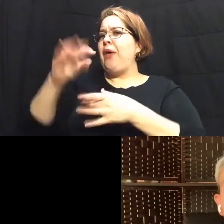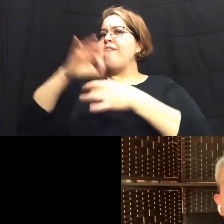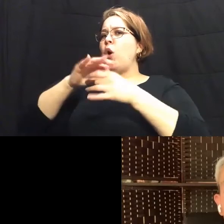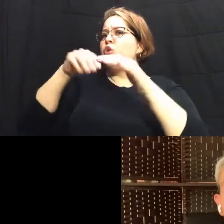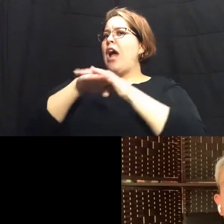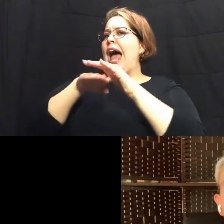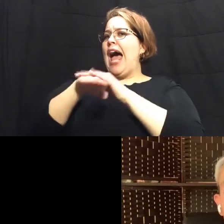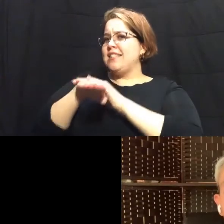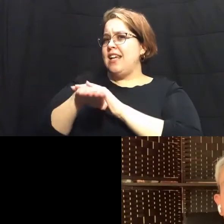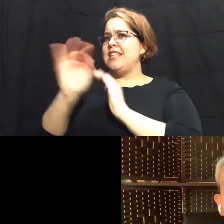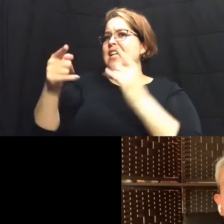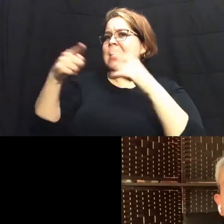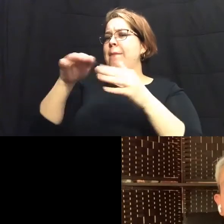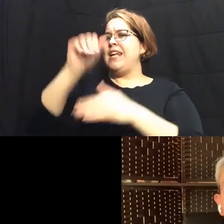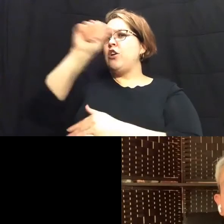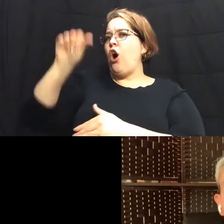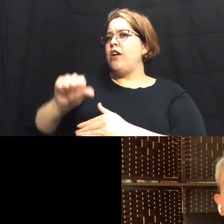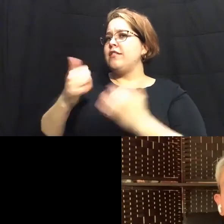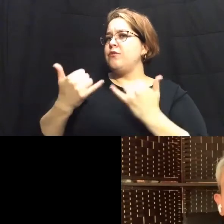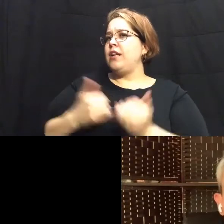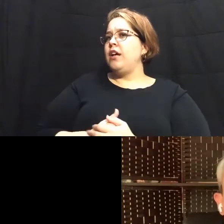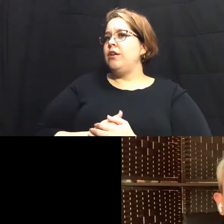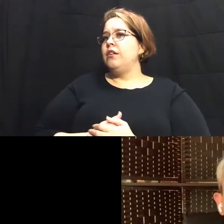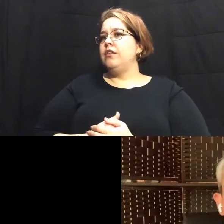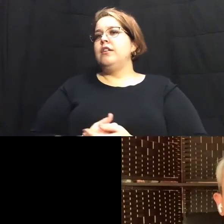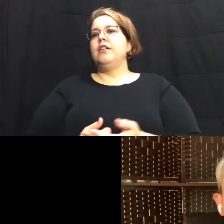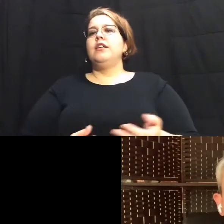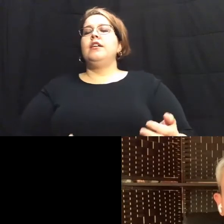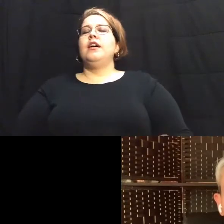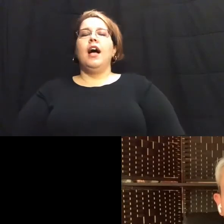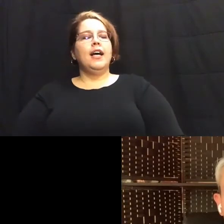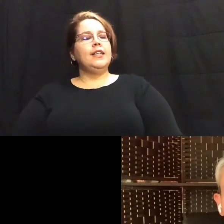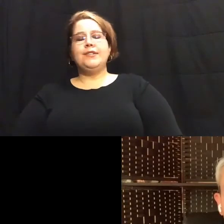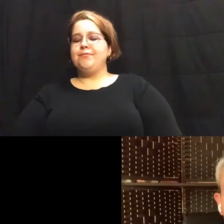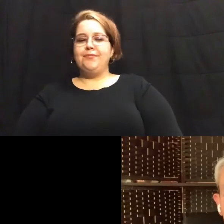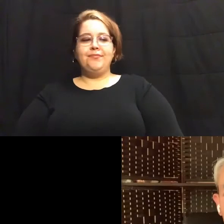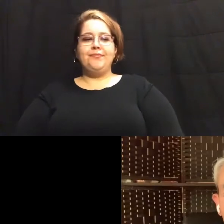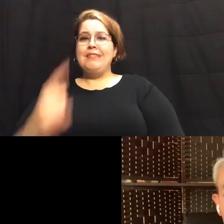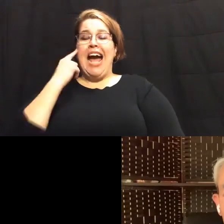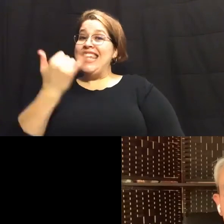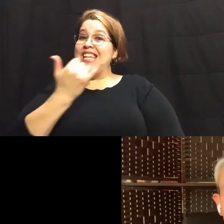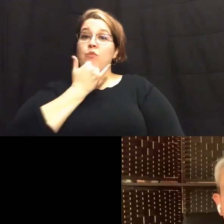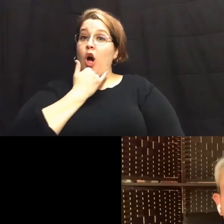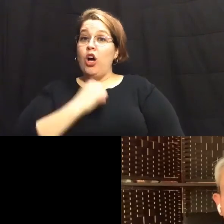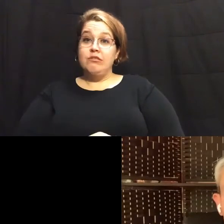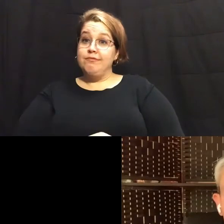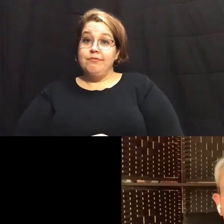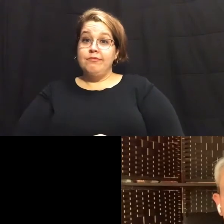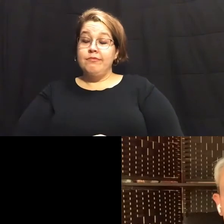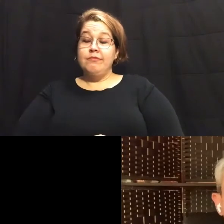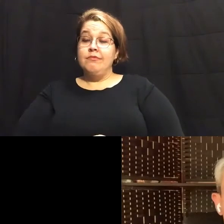that's going on in austin right now uh i think it's uh wrong-headed it's um